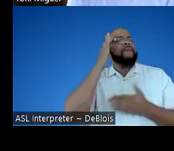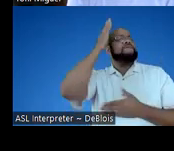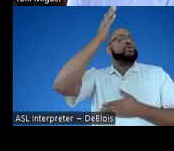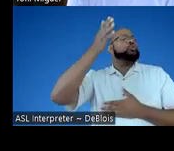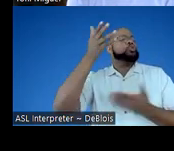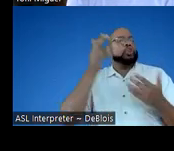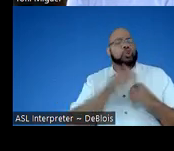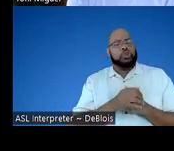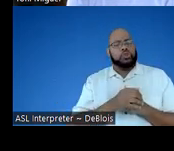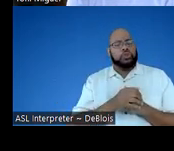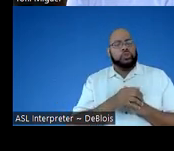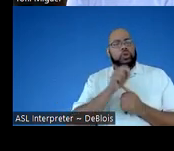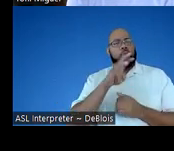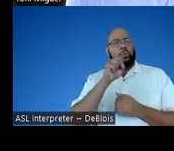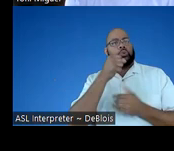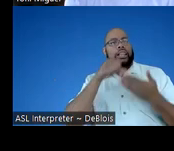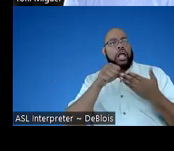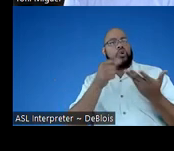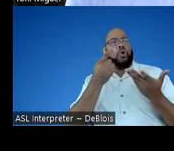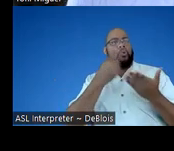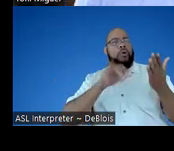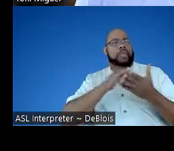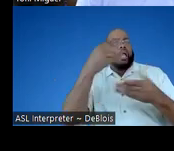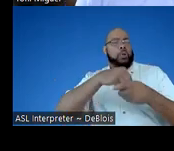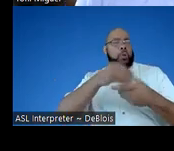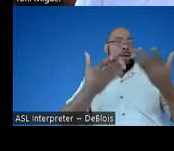newsletter and things like might include?